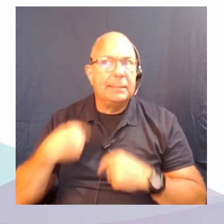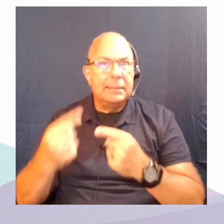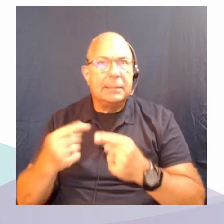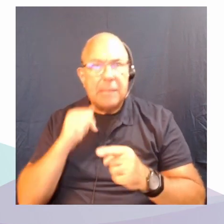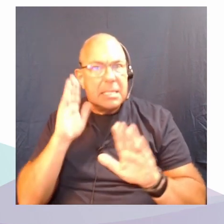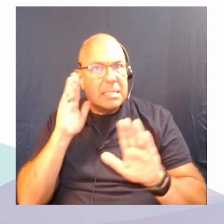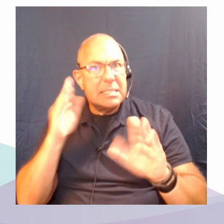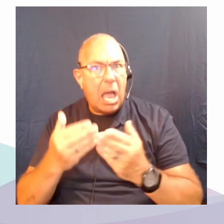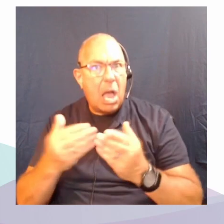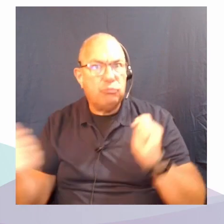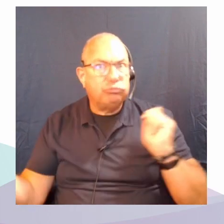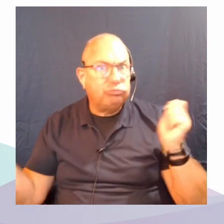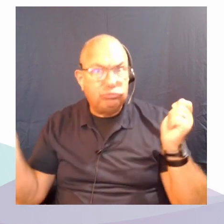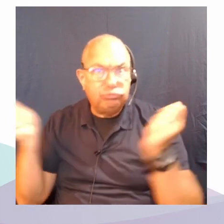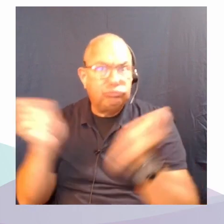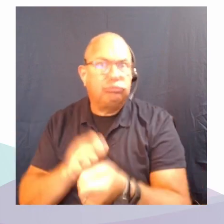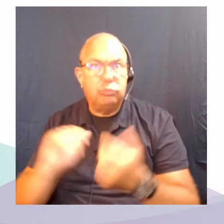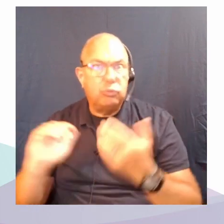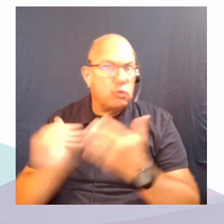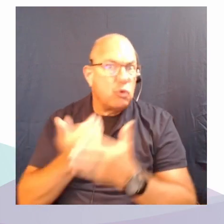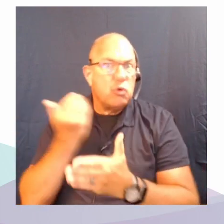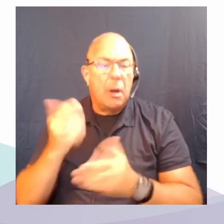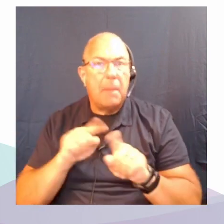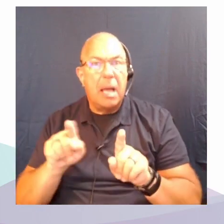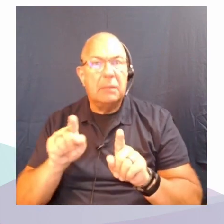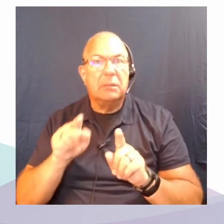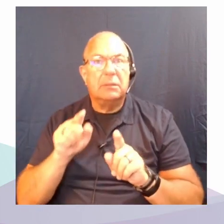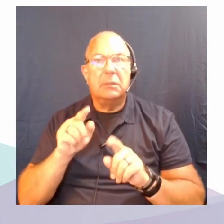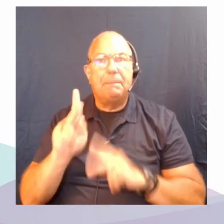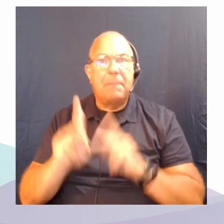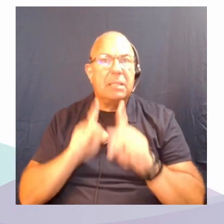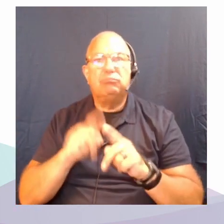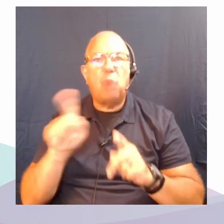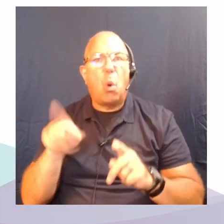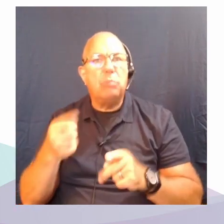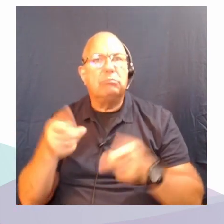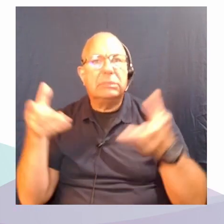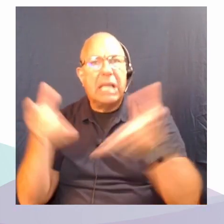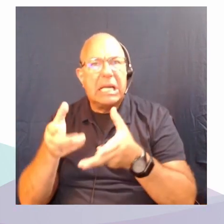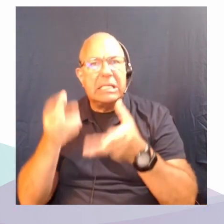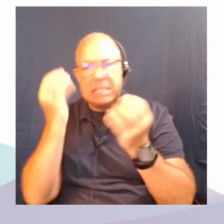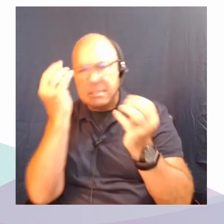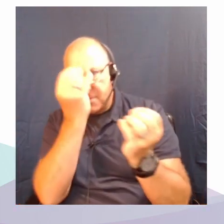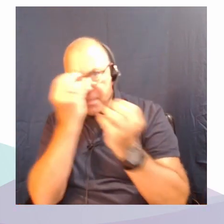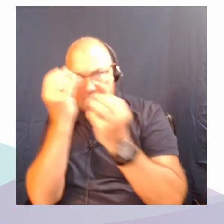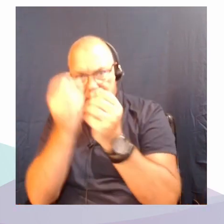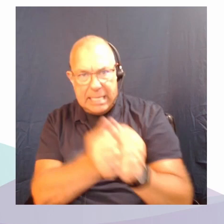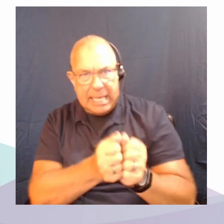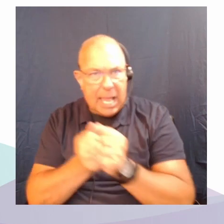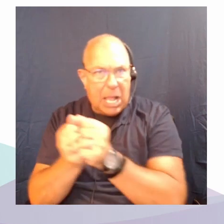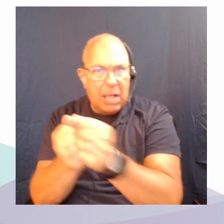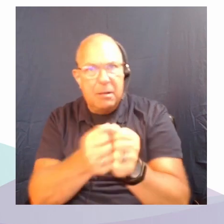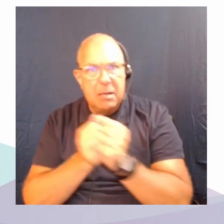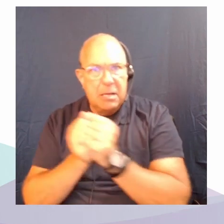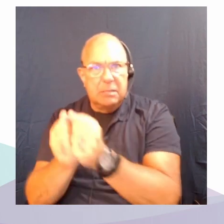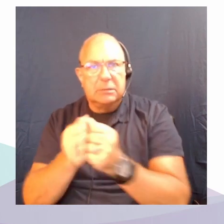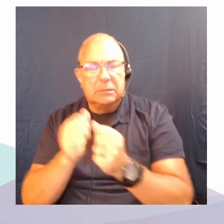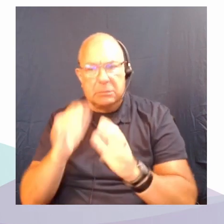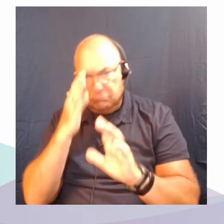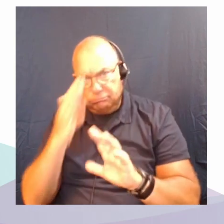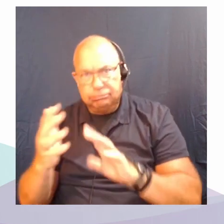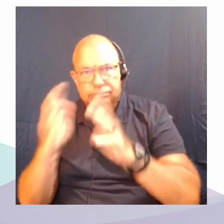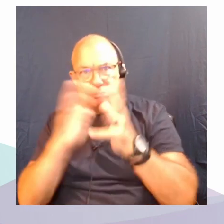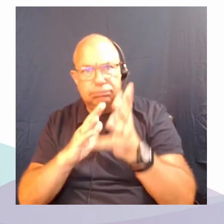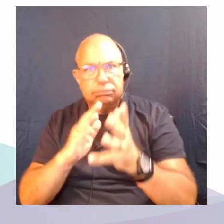in in practice if people just get together and think together and you know disrupt ideas of single author genius